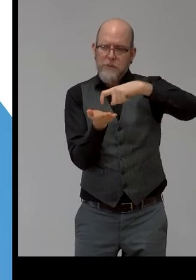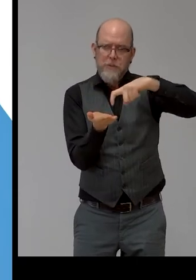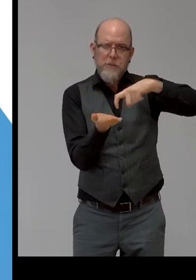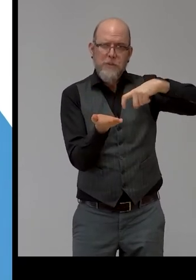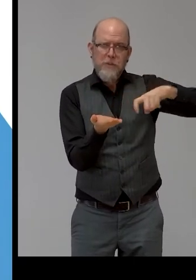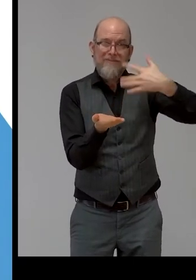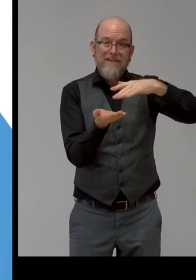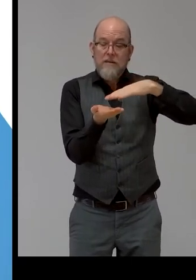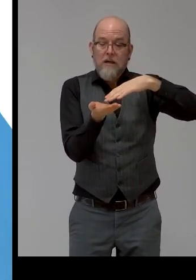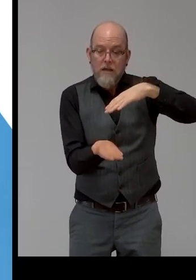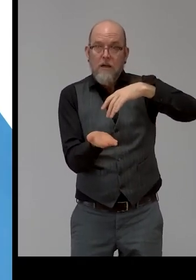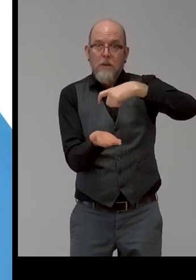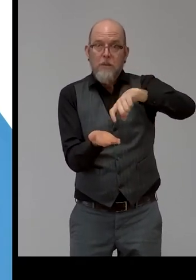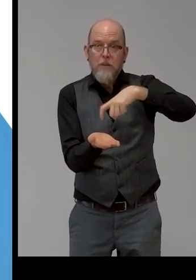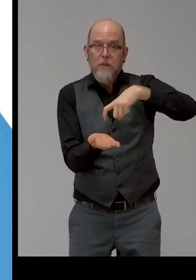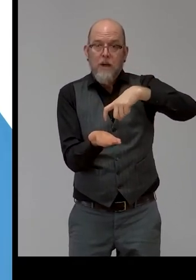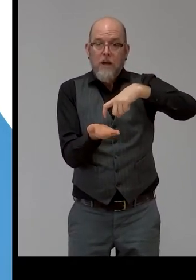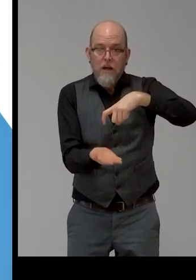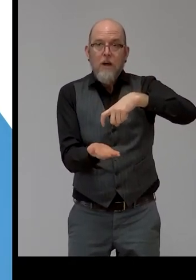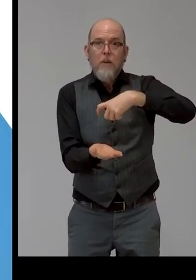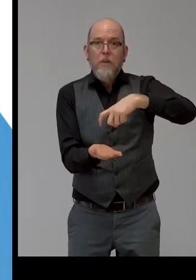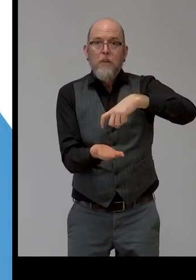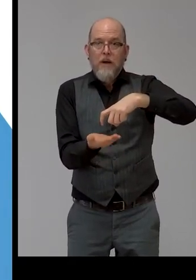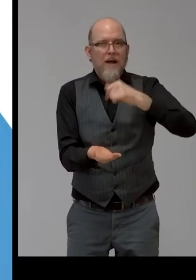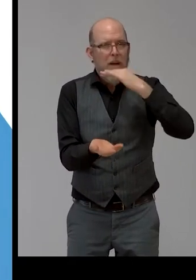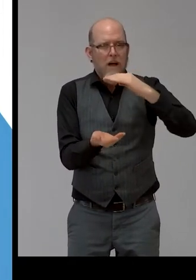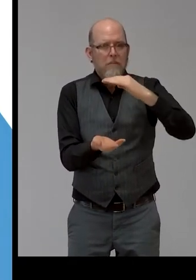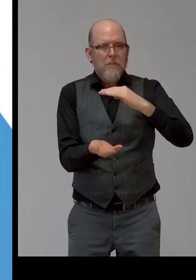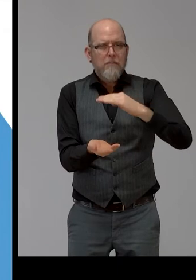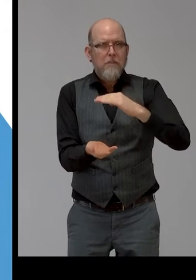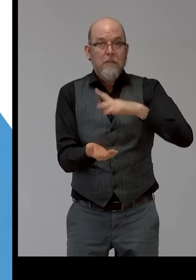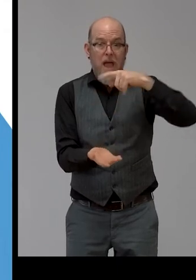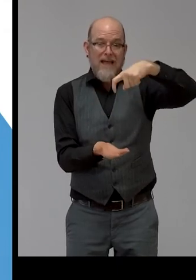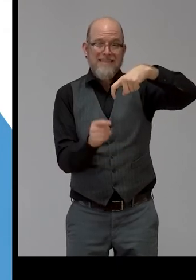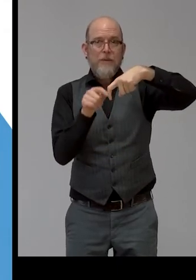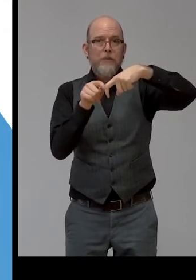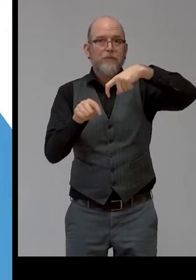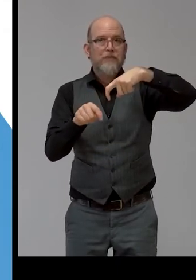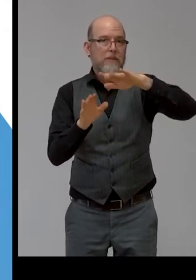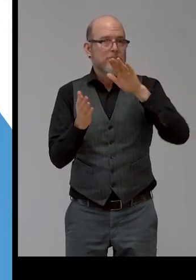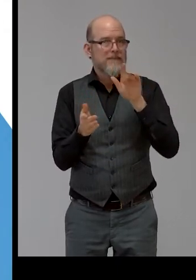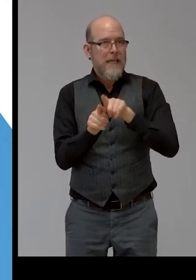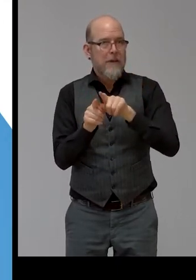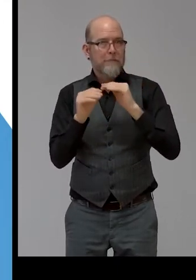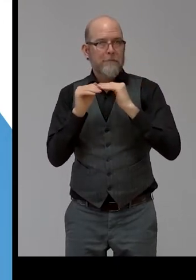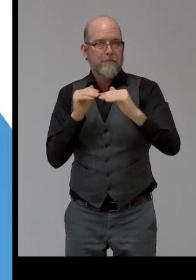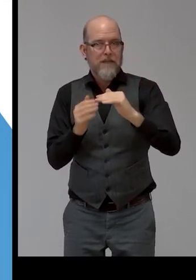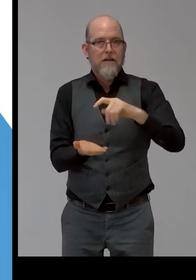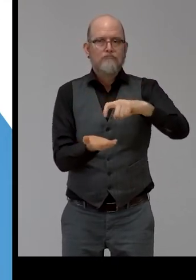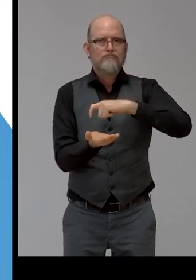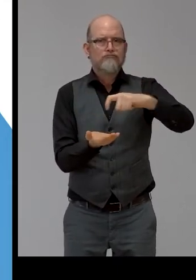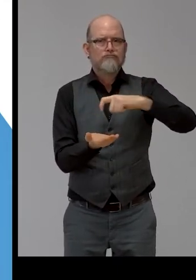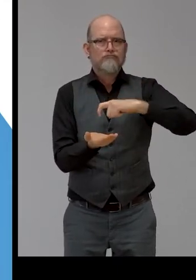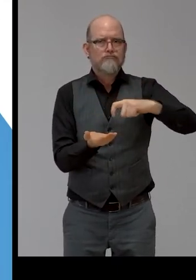The plate moves down so the next slice can be printed. This continues until all the slices are printed